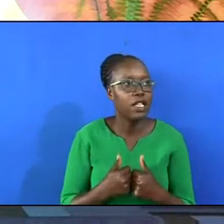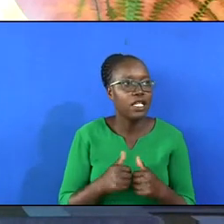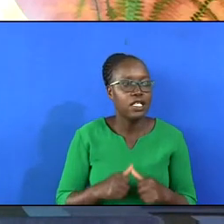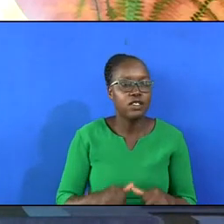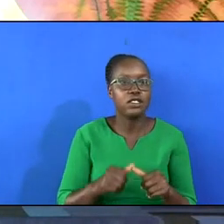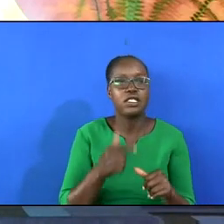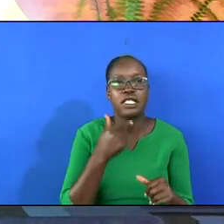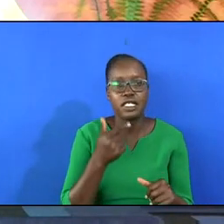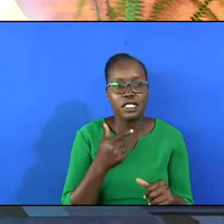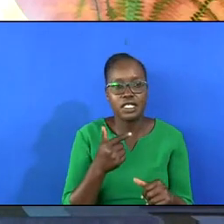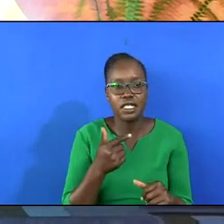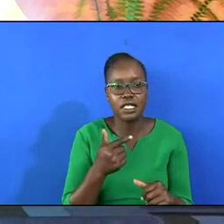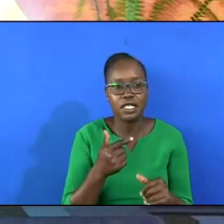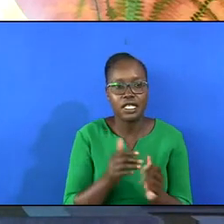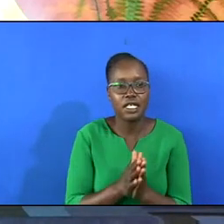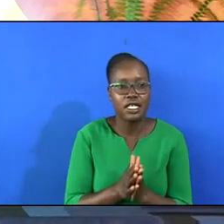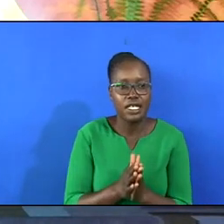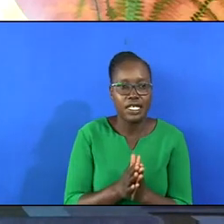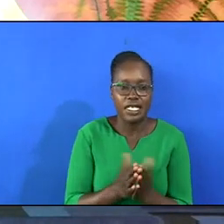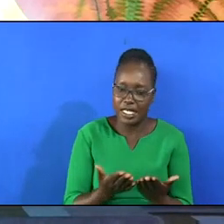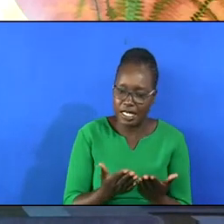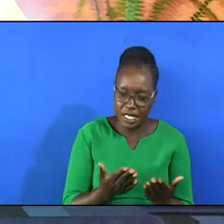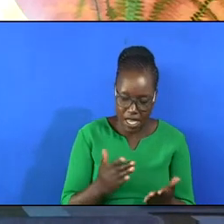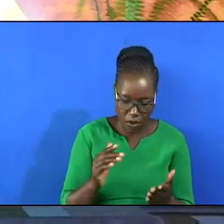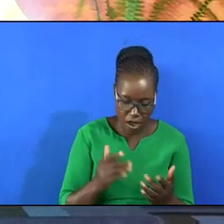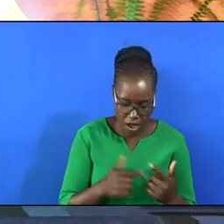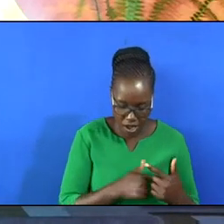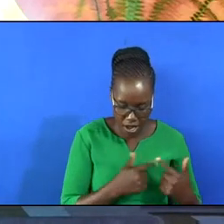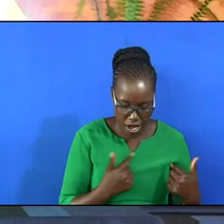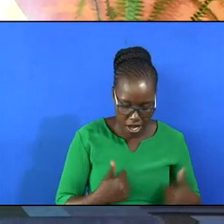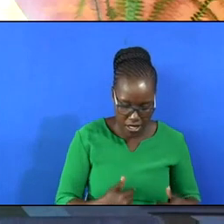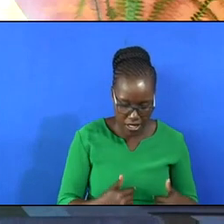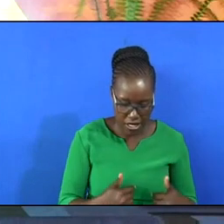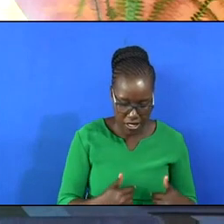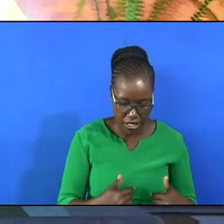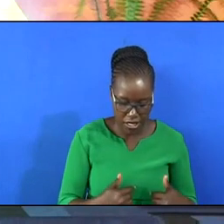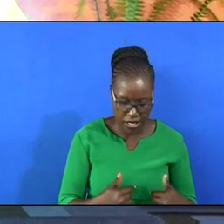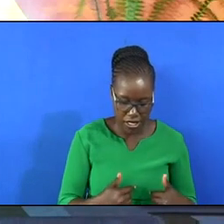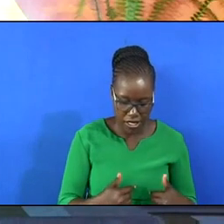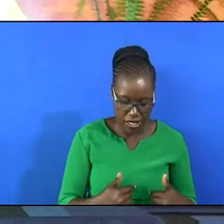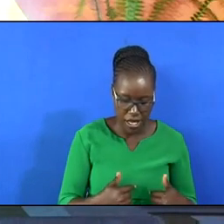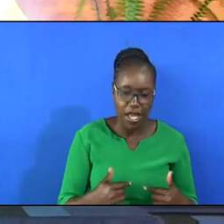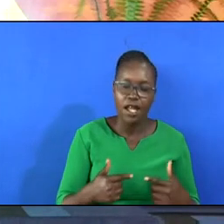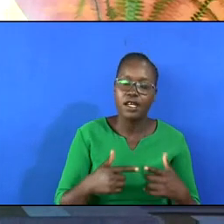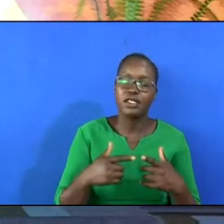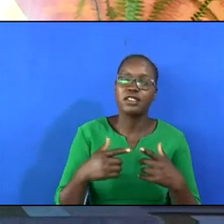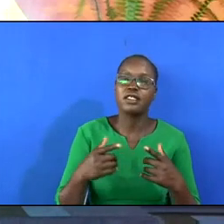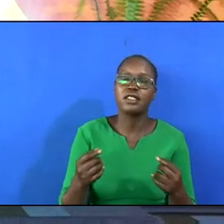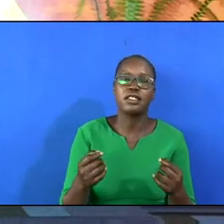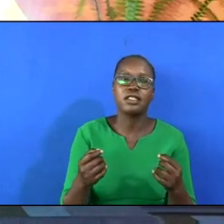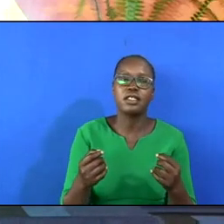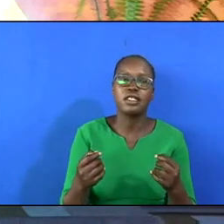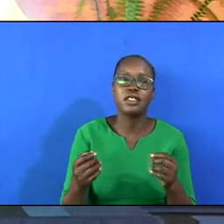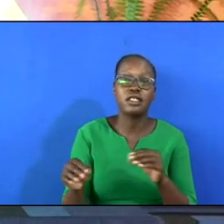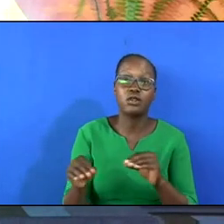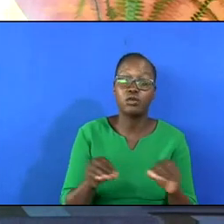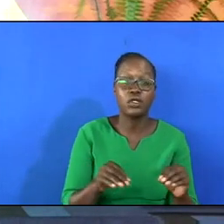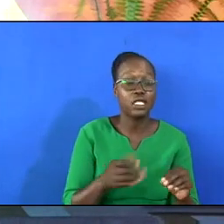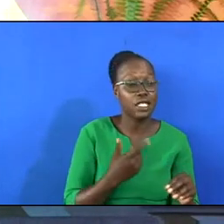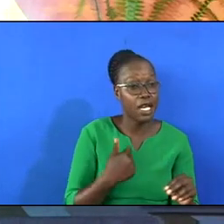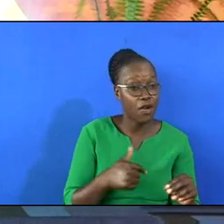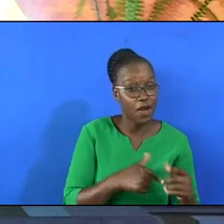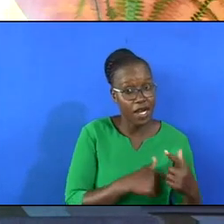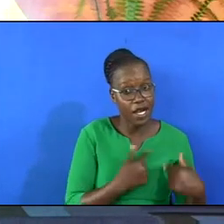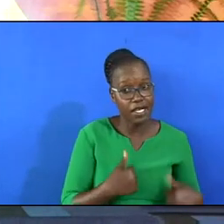goes on to say that it's shed in our hearts. God's love is shed in our hearts. That is